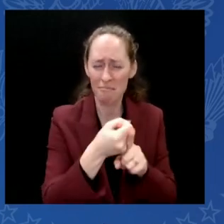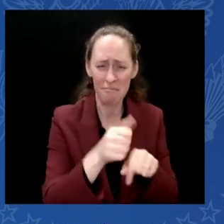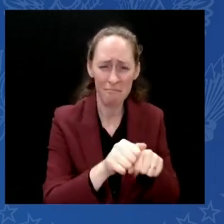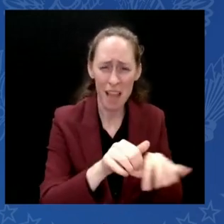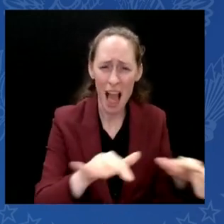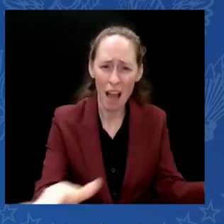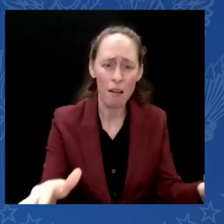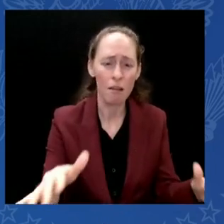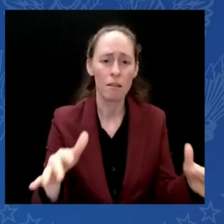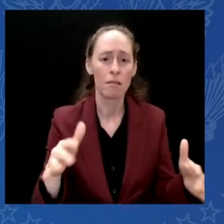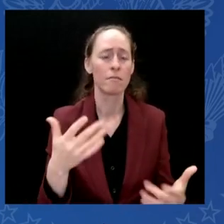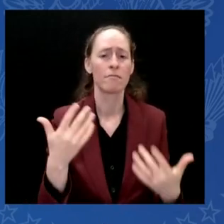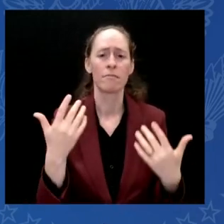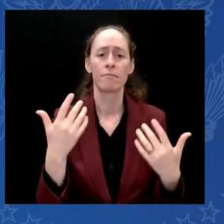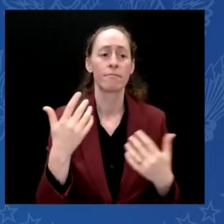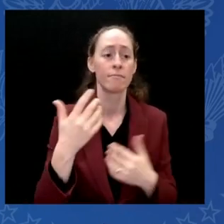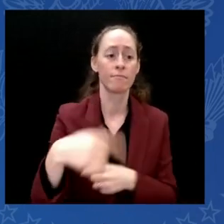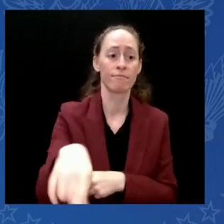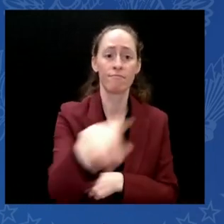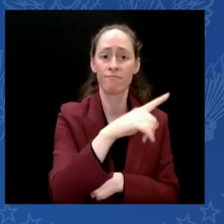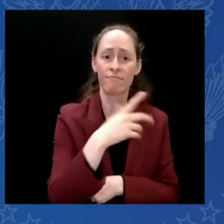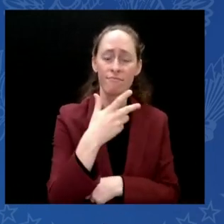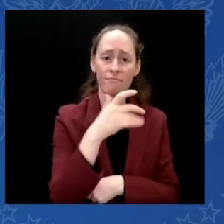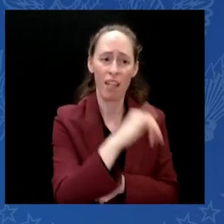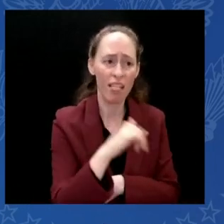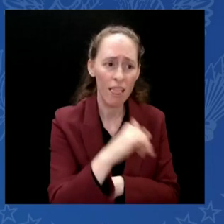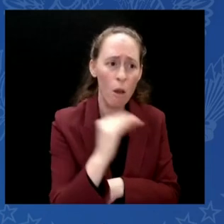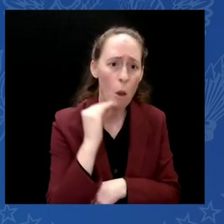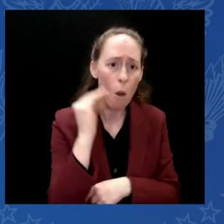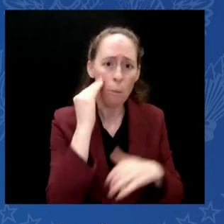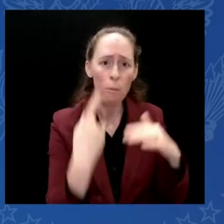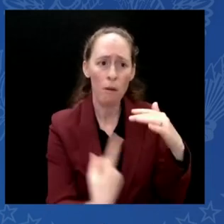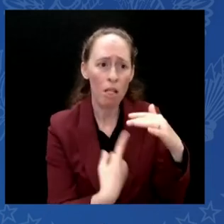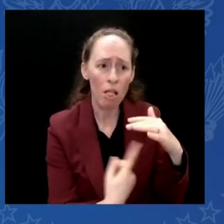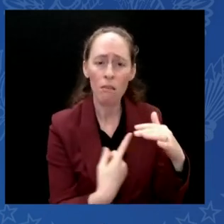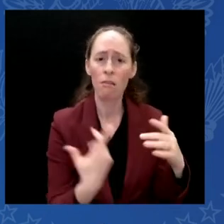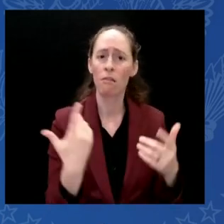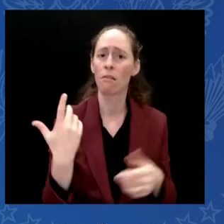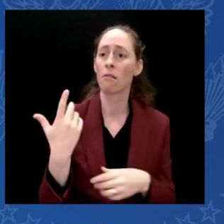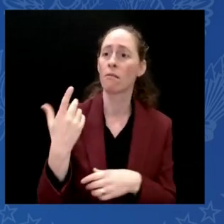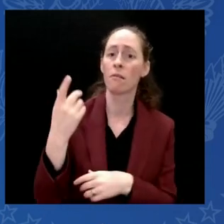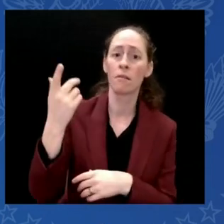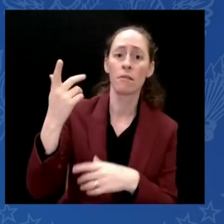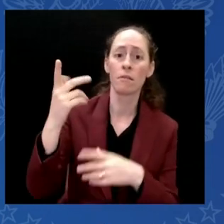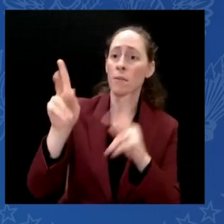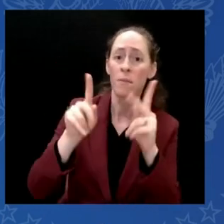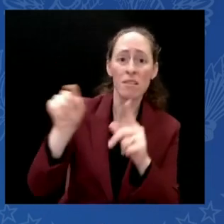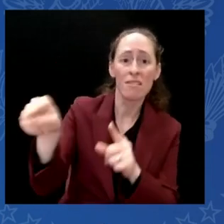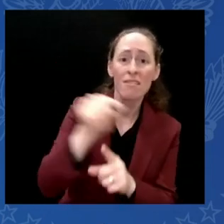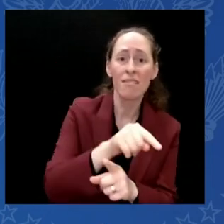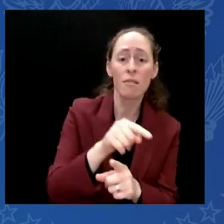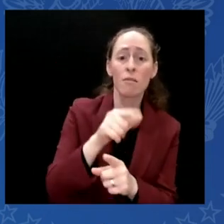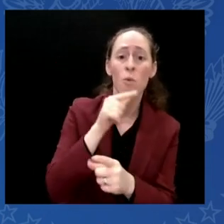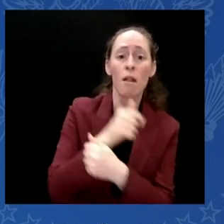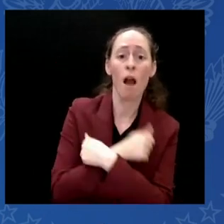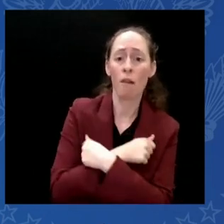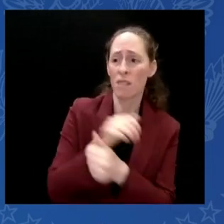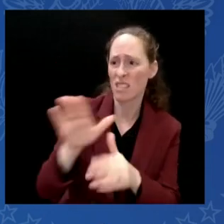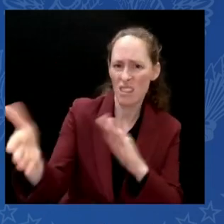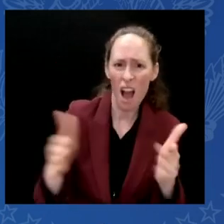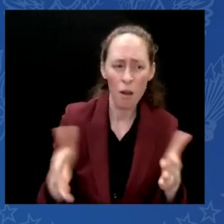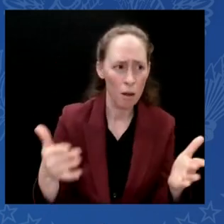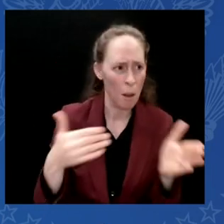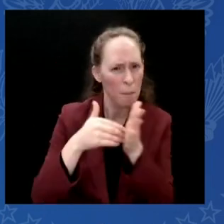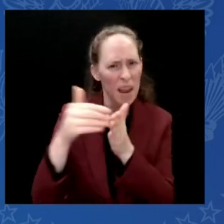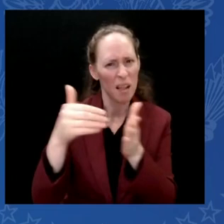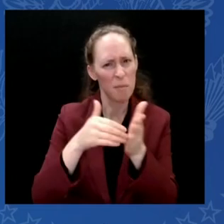over a million lives lost in America alone. That's a million empty chairs, breaking hearts and homes all